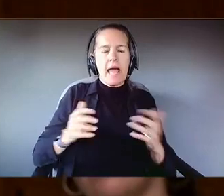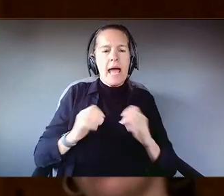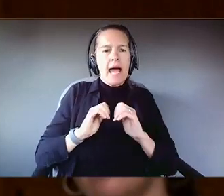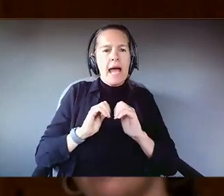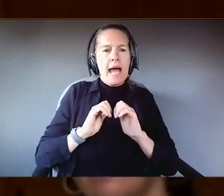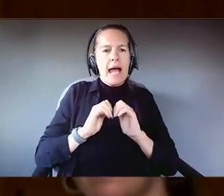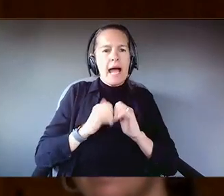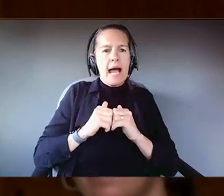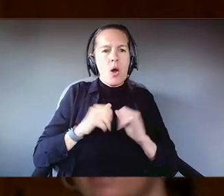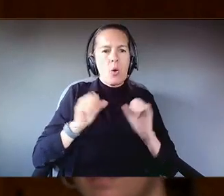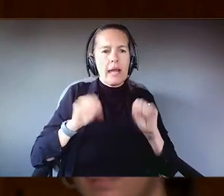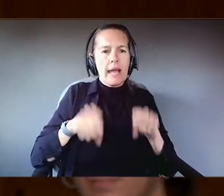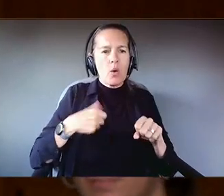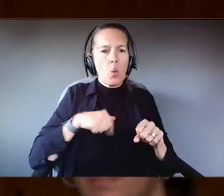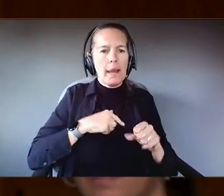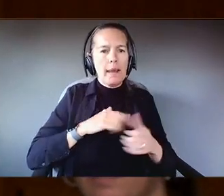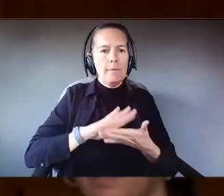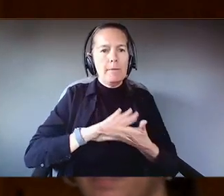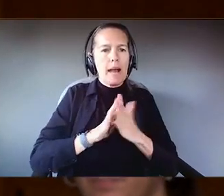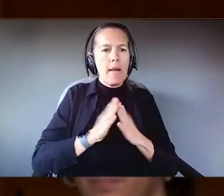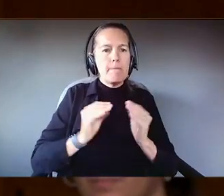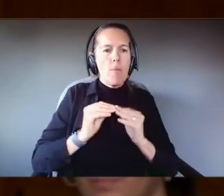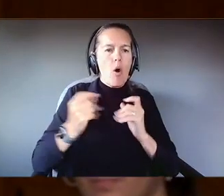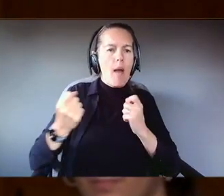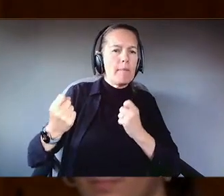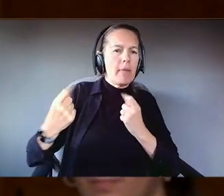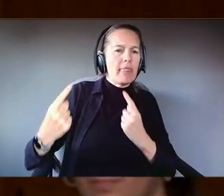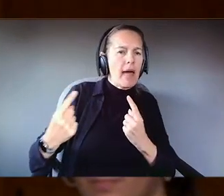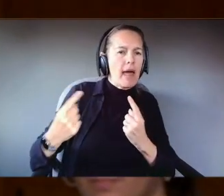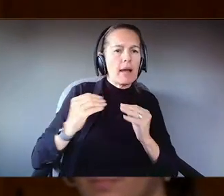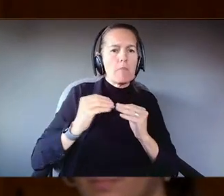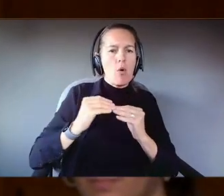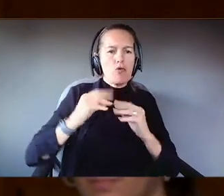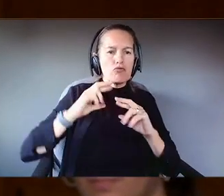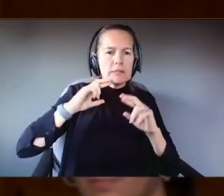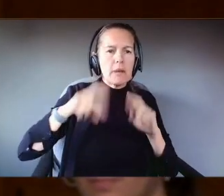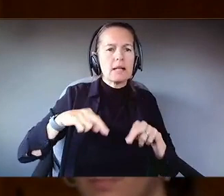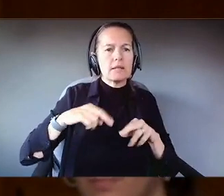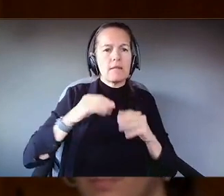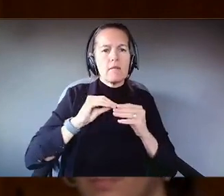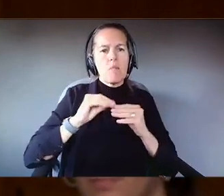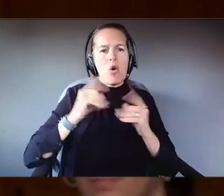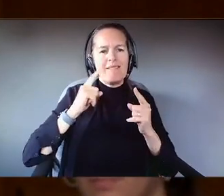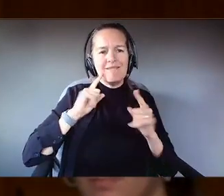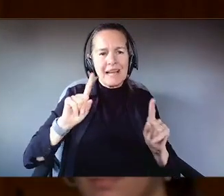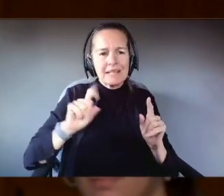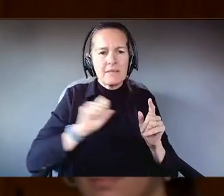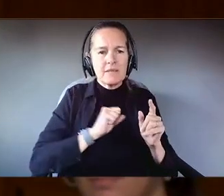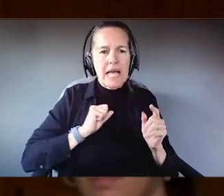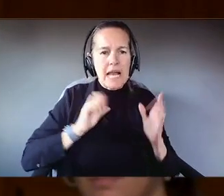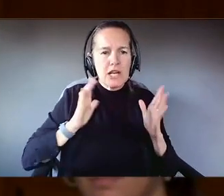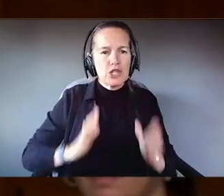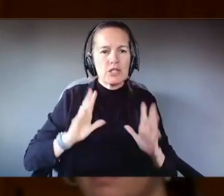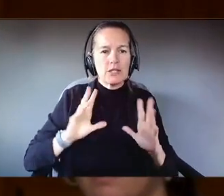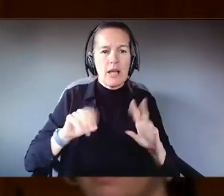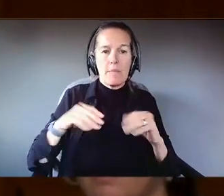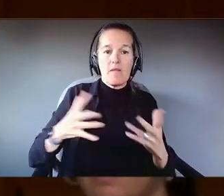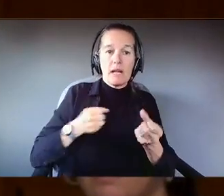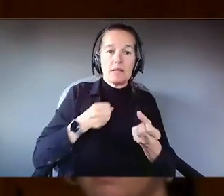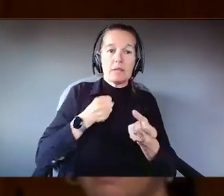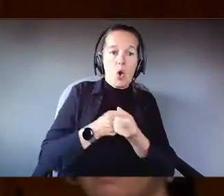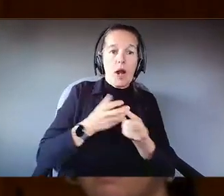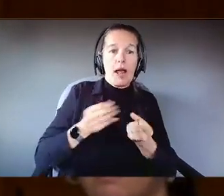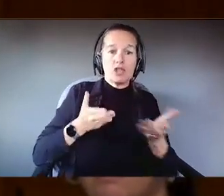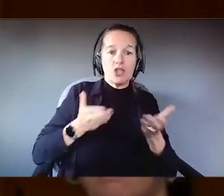become more empathetic, more responsive, and more effective senators to provide the kind of support and services that anyone